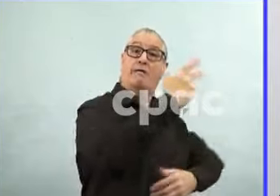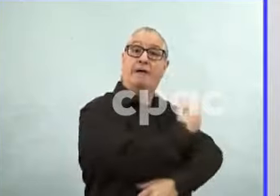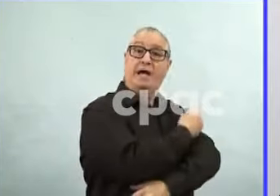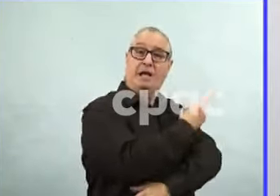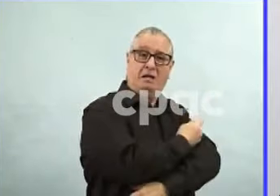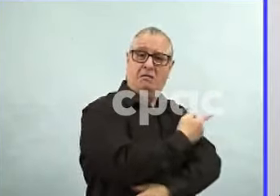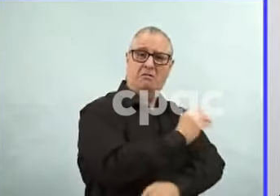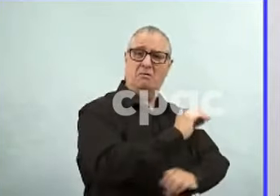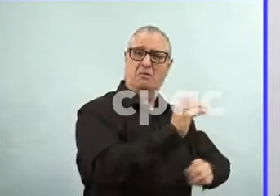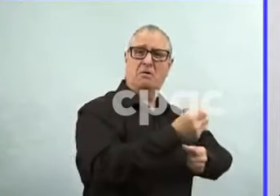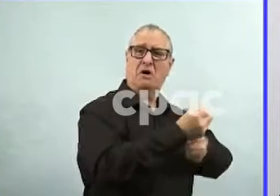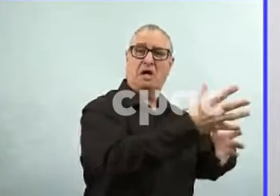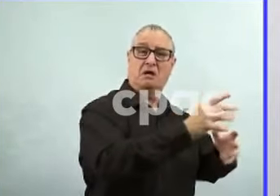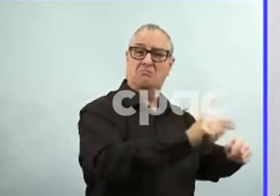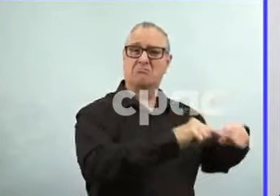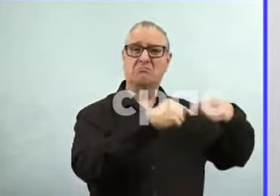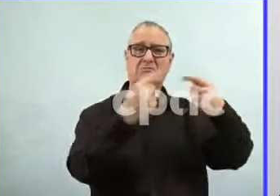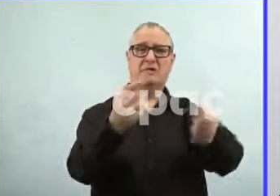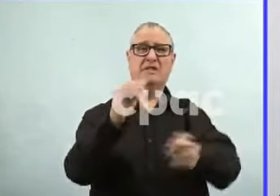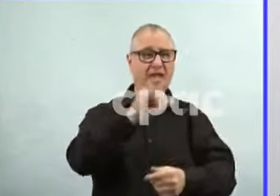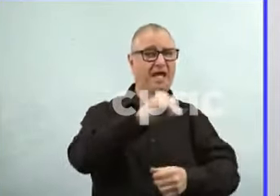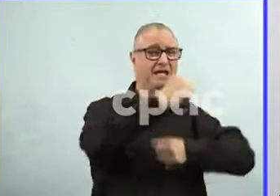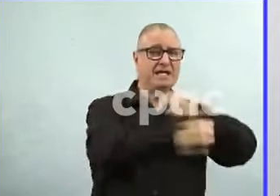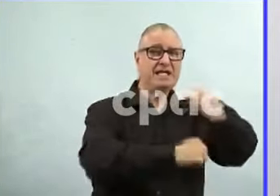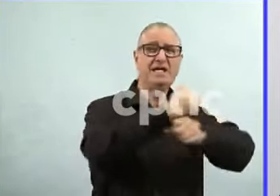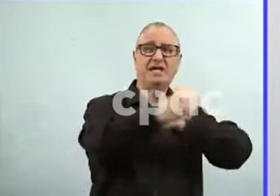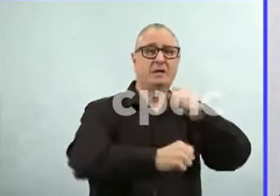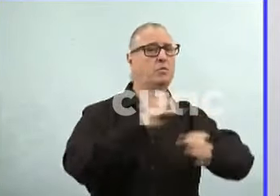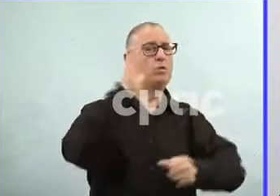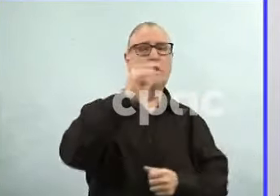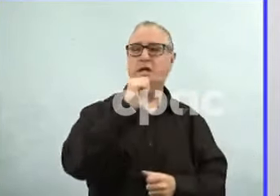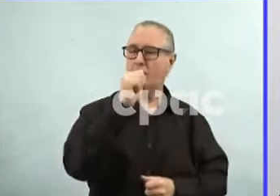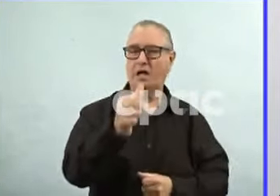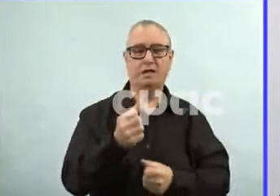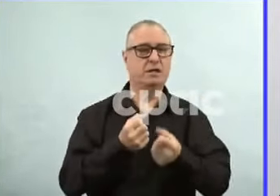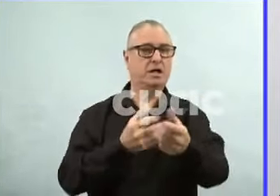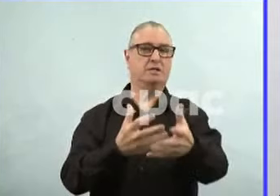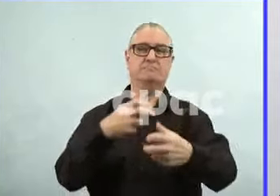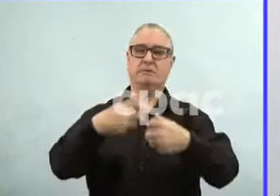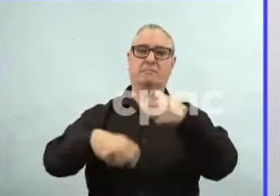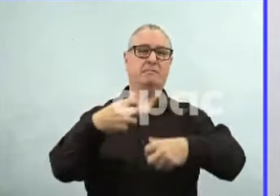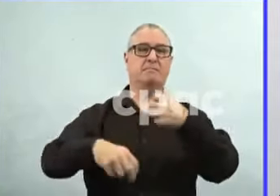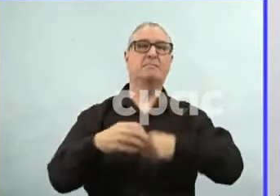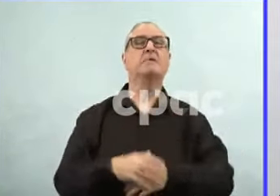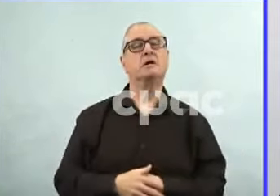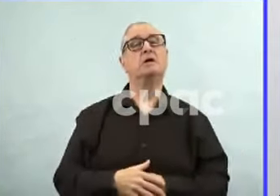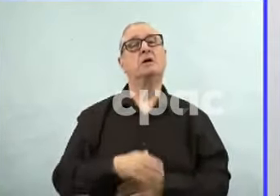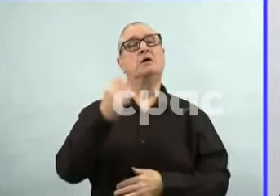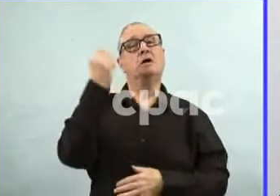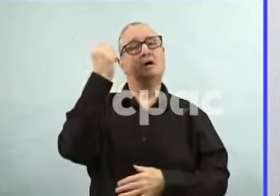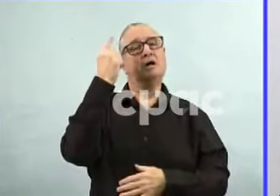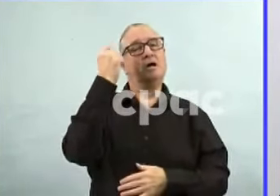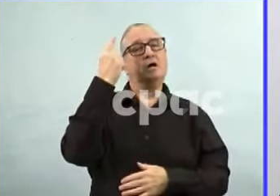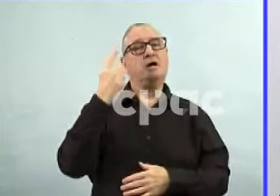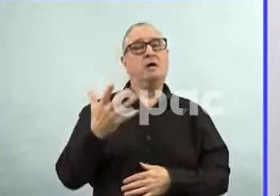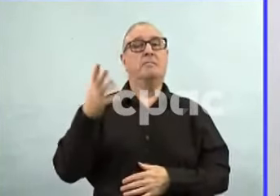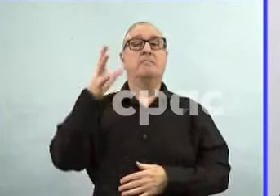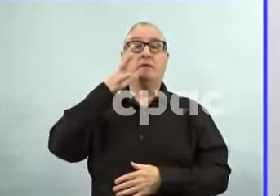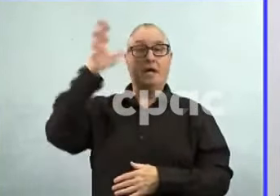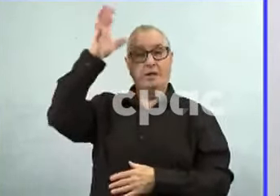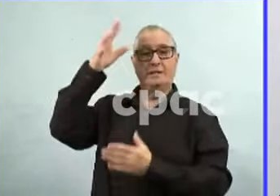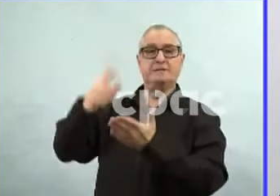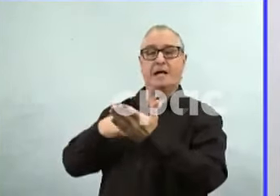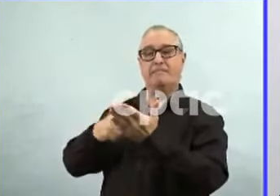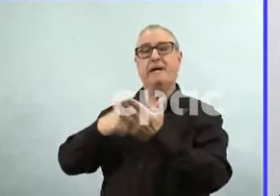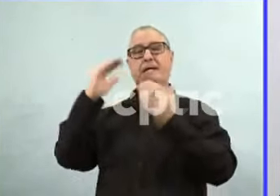But any risk can be frightening, especially for a parent. The risk of rare side effects identified with